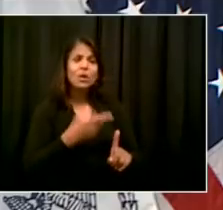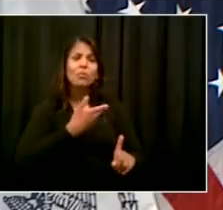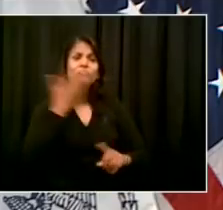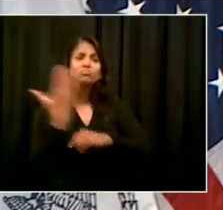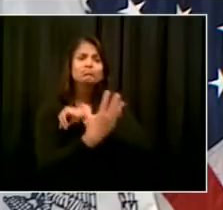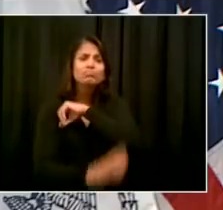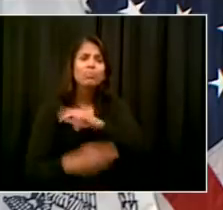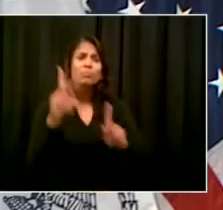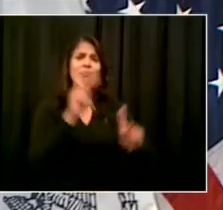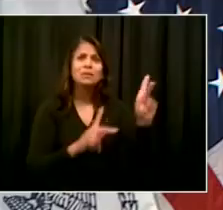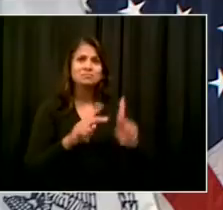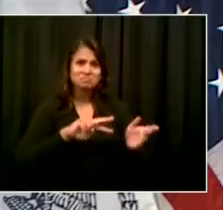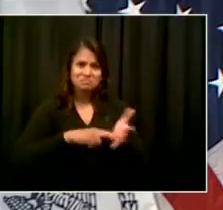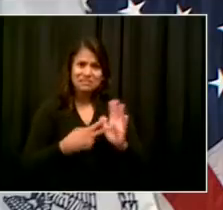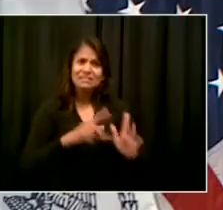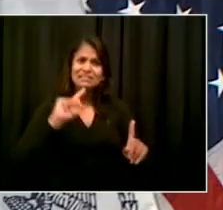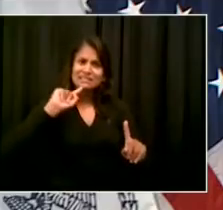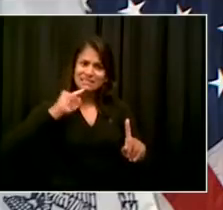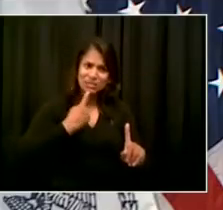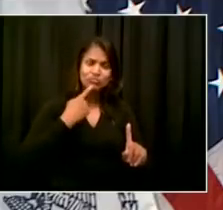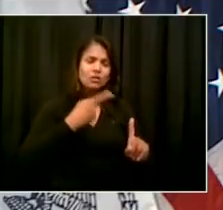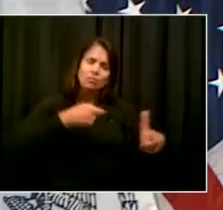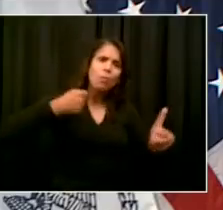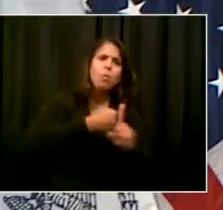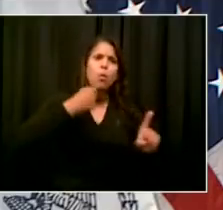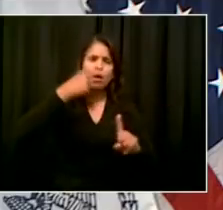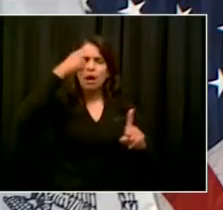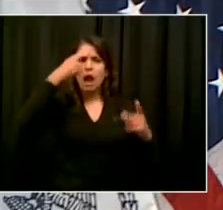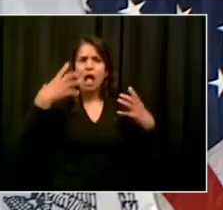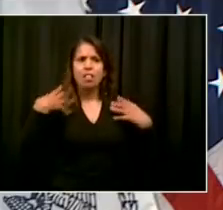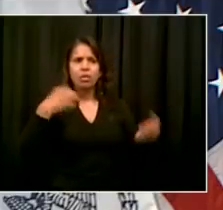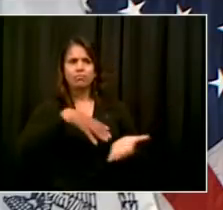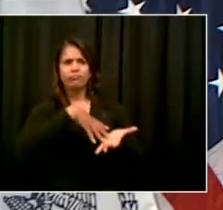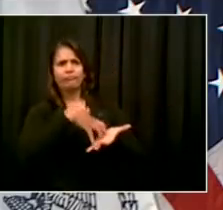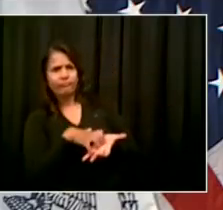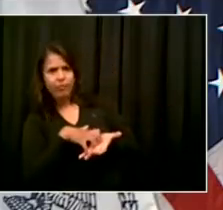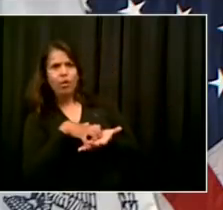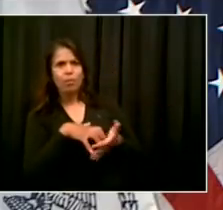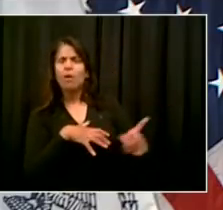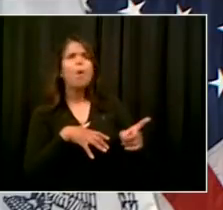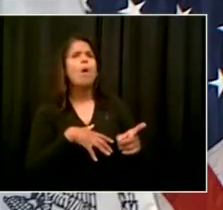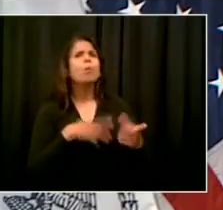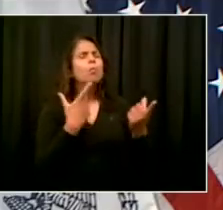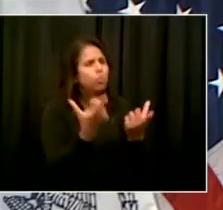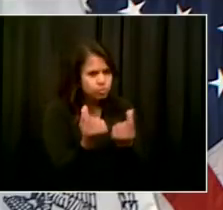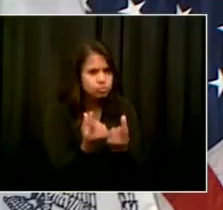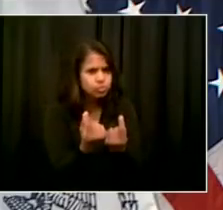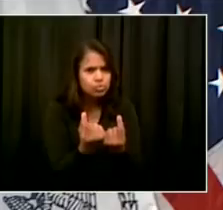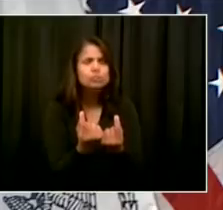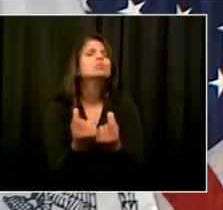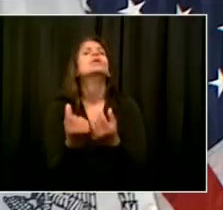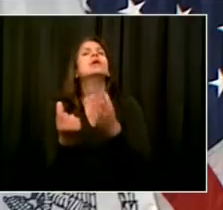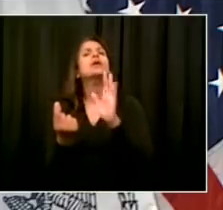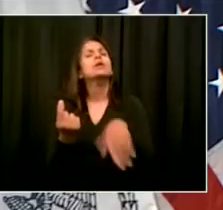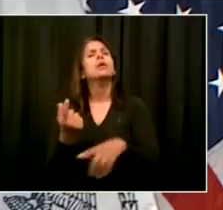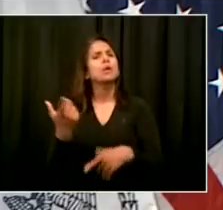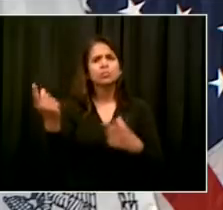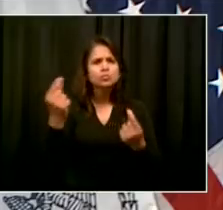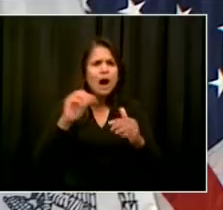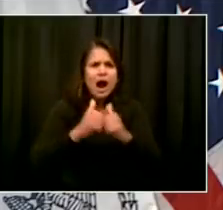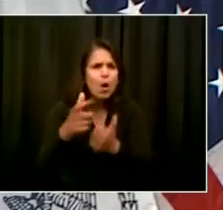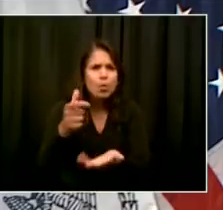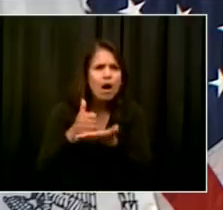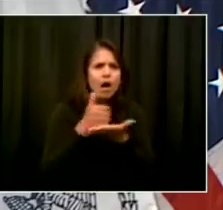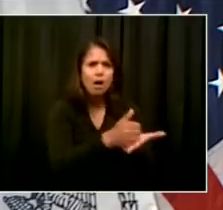shelter displacements, since we know it's not just, you know, these two situations that there are not benefits from how people have been moved around,